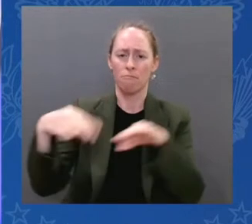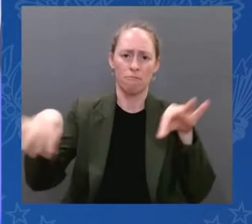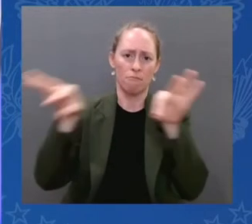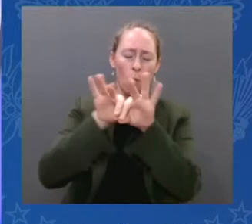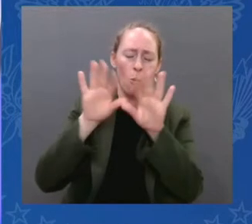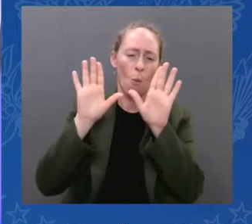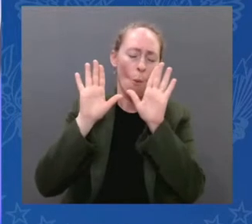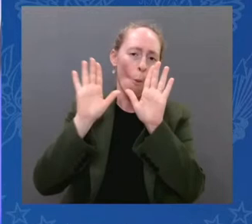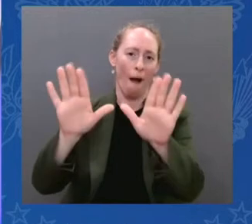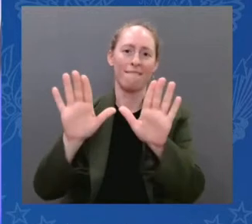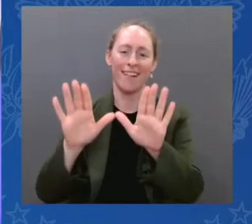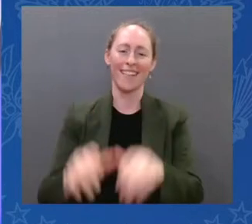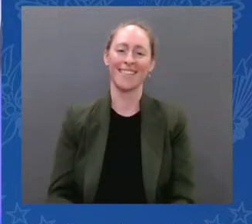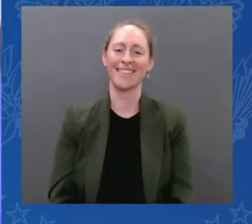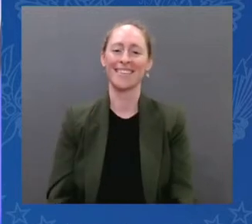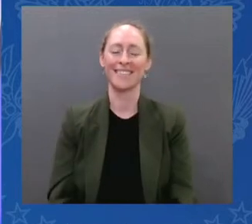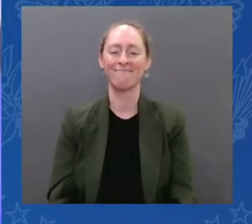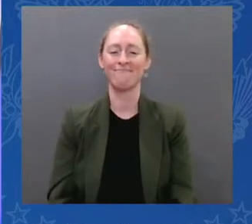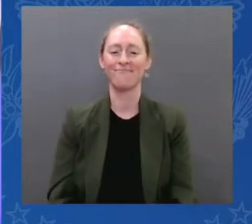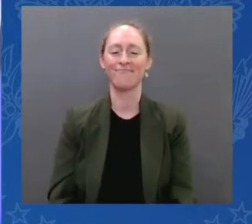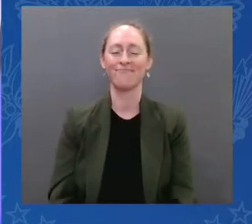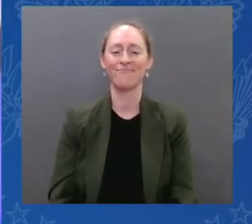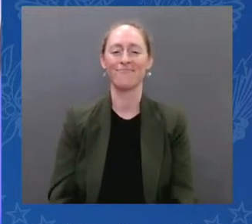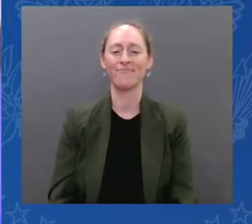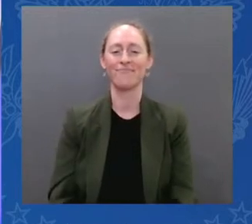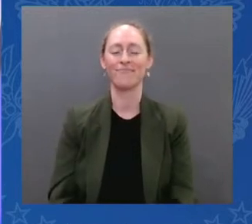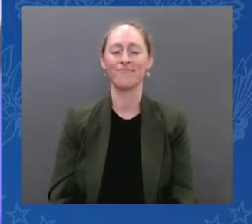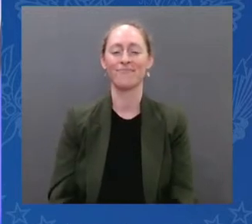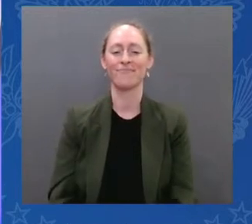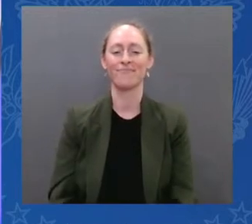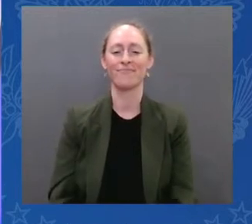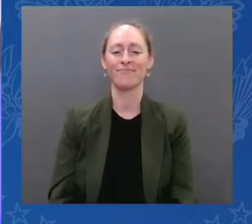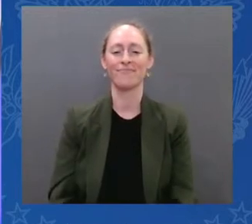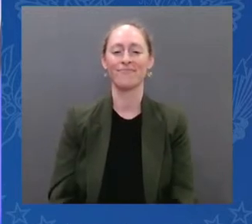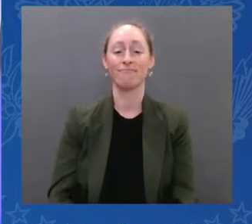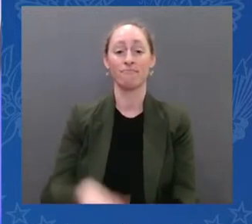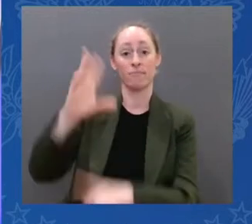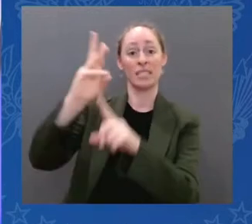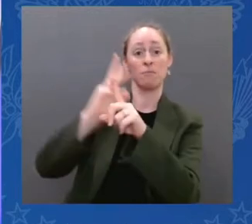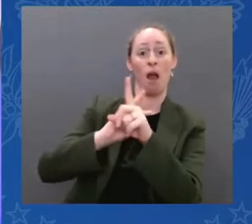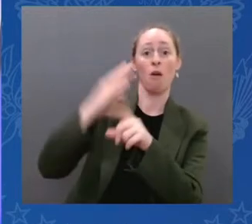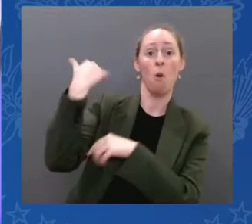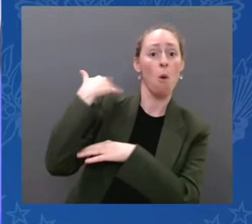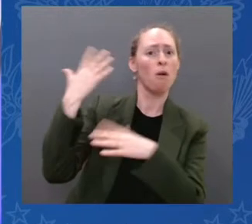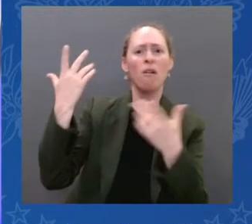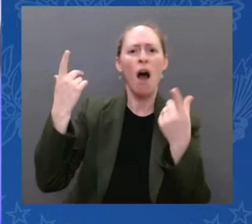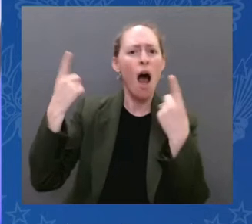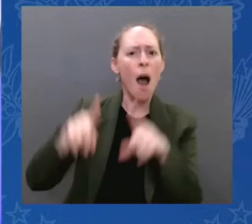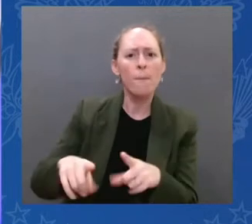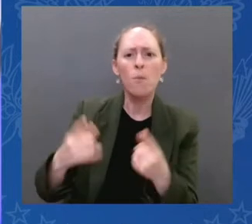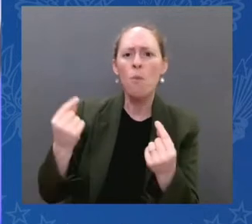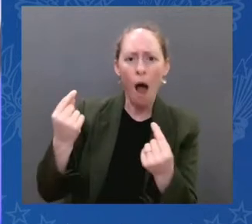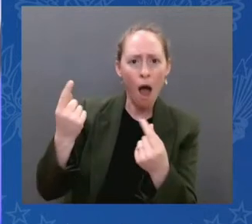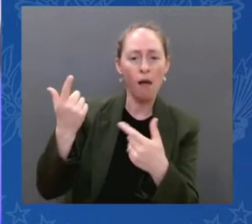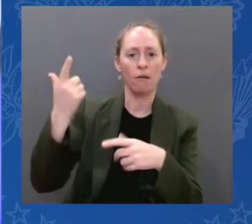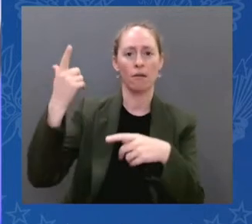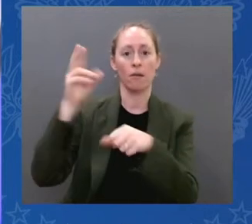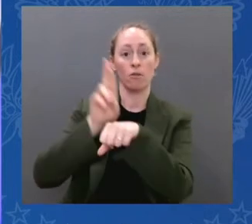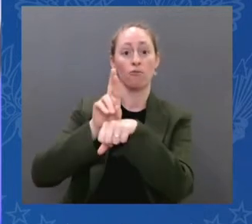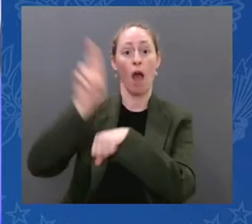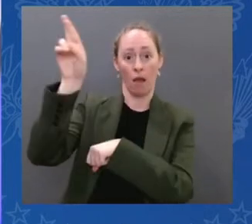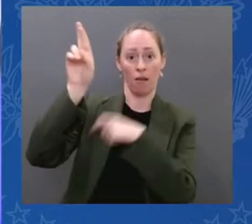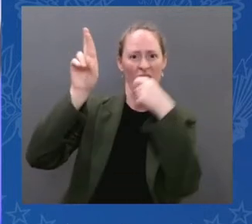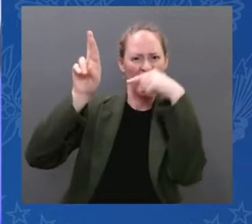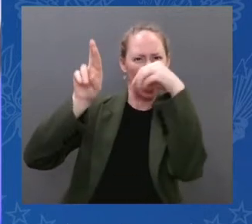ago, a rocket launched from Earth, carrying the world's newest, most powerful deep space telescope, on a journey one